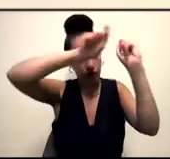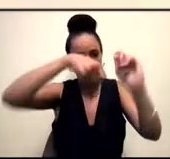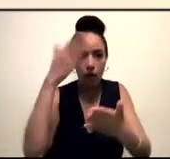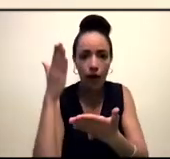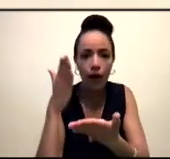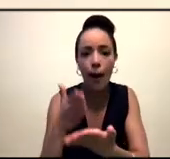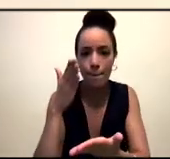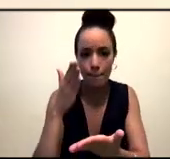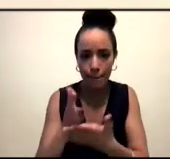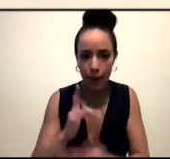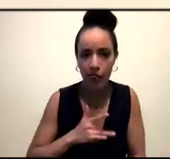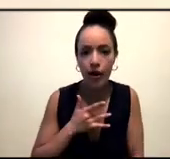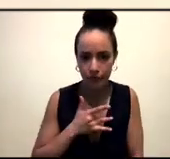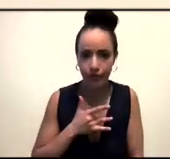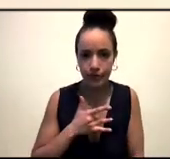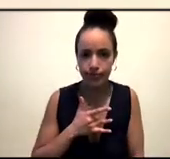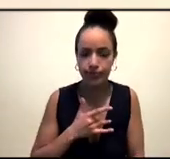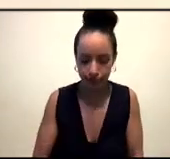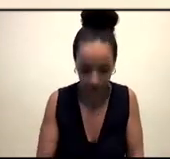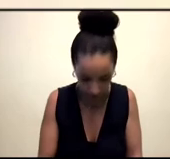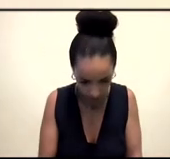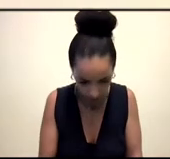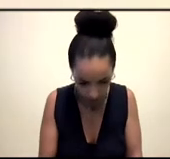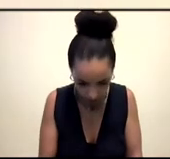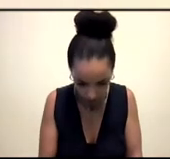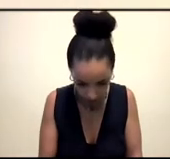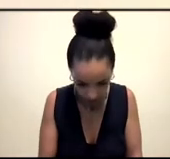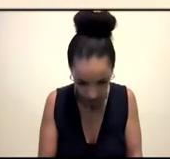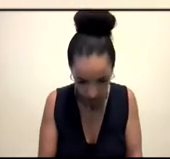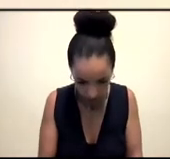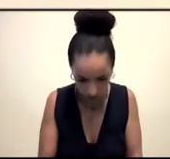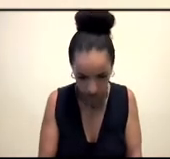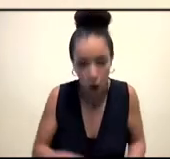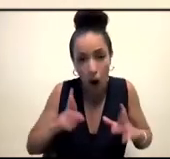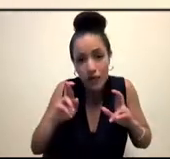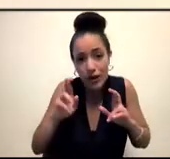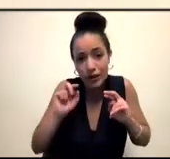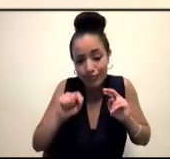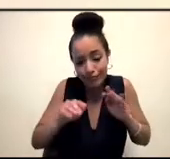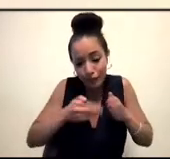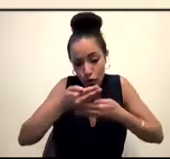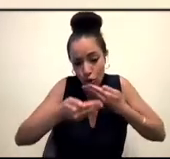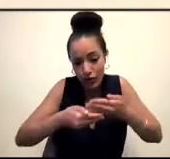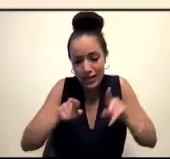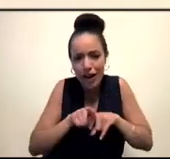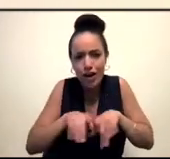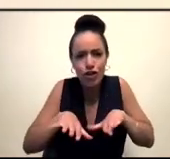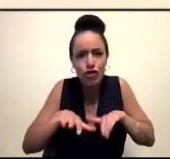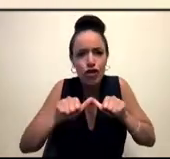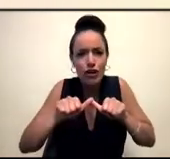but it can hopefully be a start, you know, and that means a lot to me to be able to contribute to.